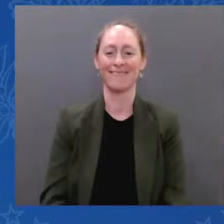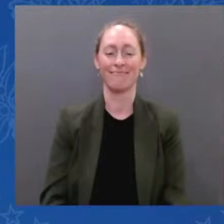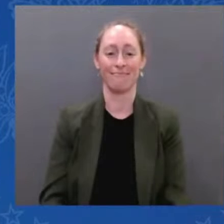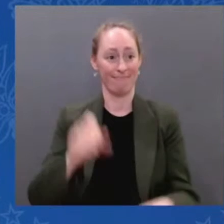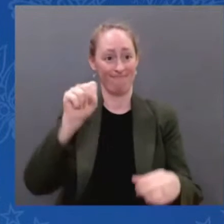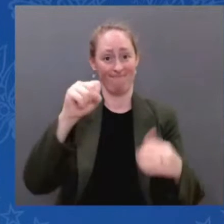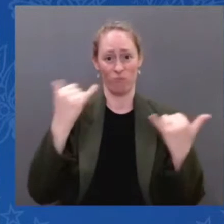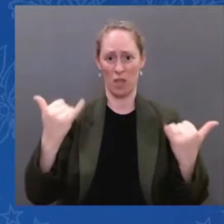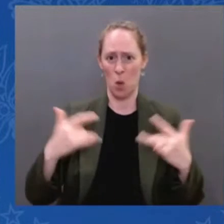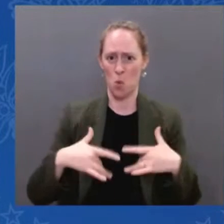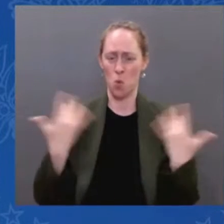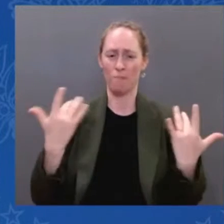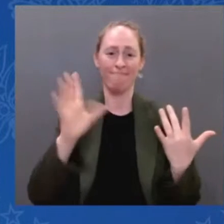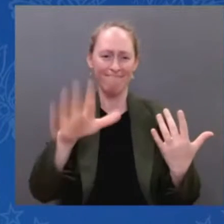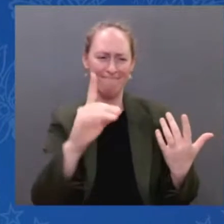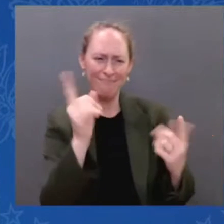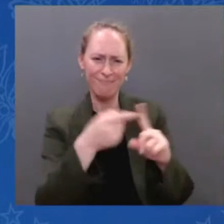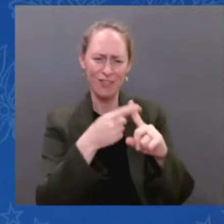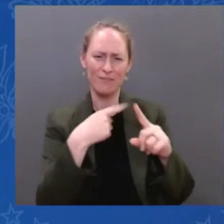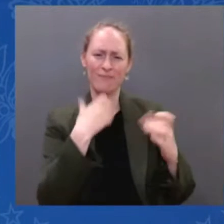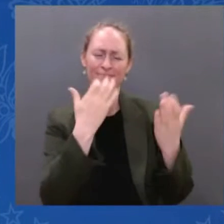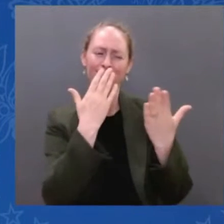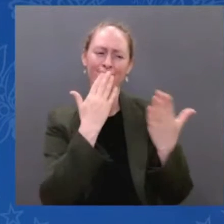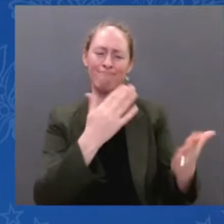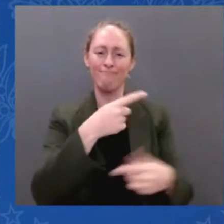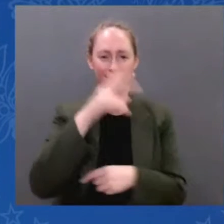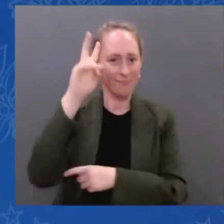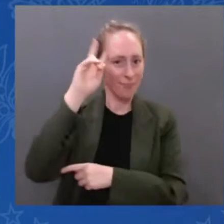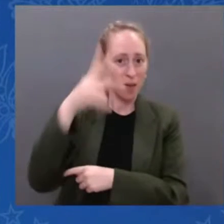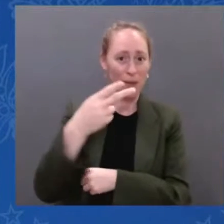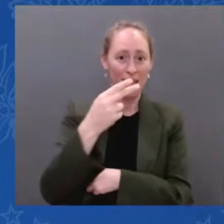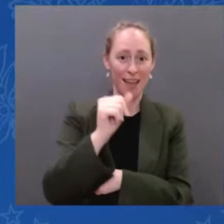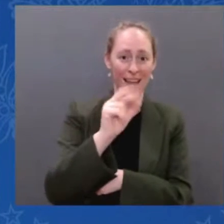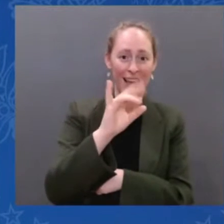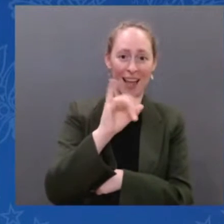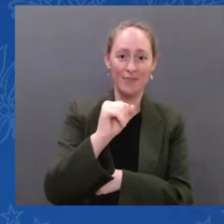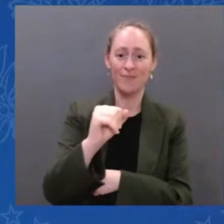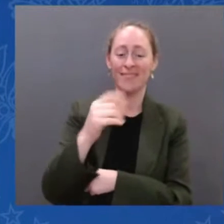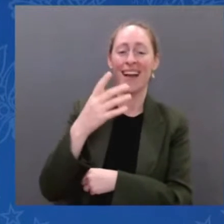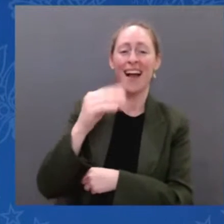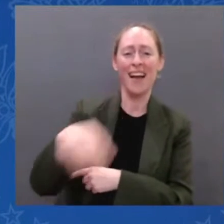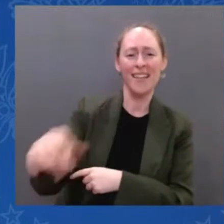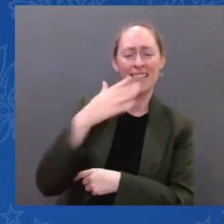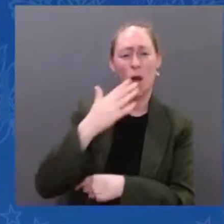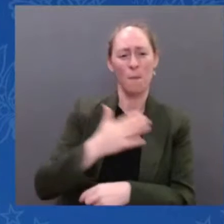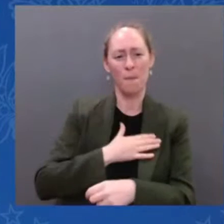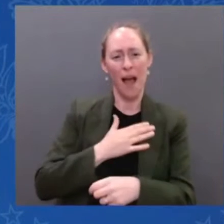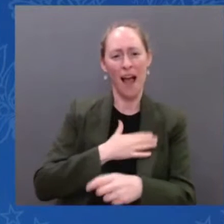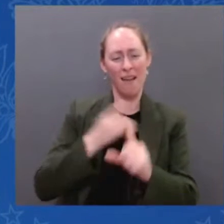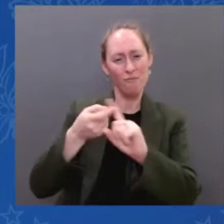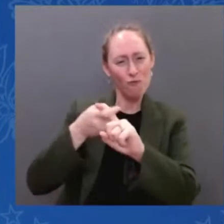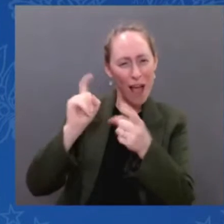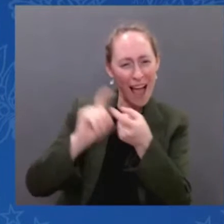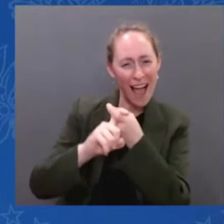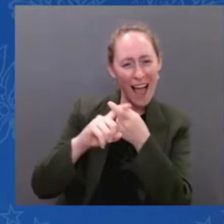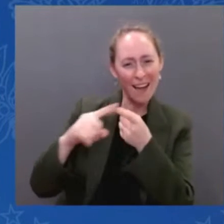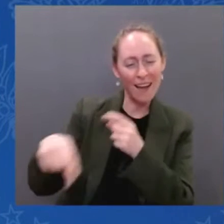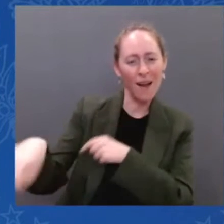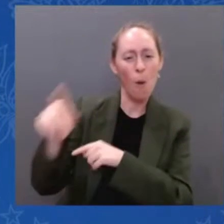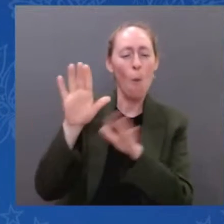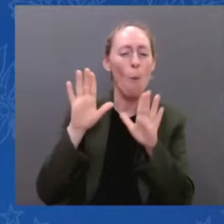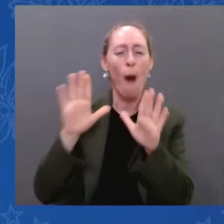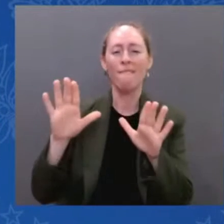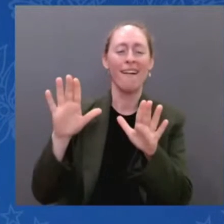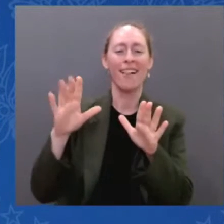And thank you, my dear friend and our outstanding NASA Administrator and the guy, only guy who has been in space,